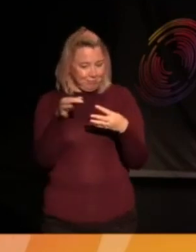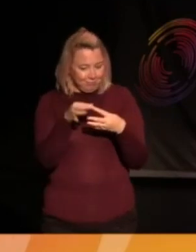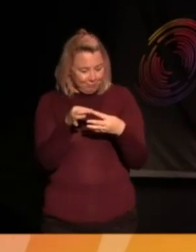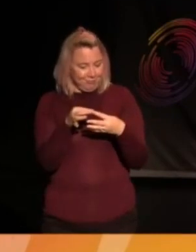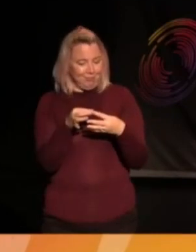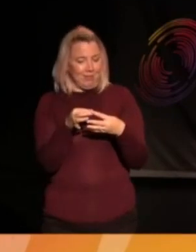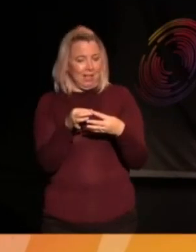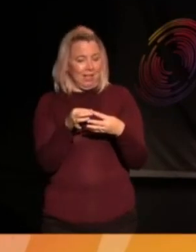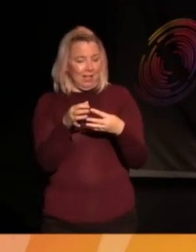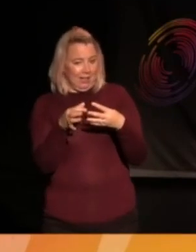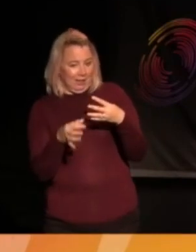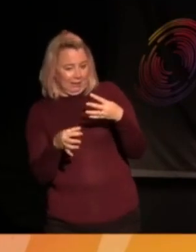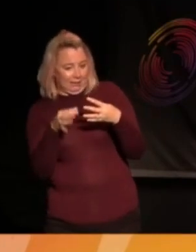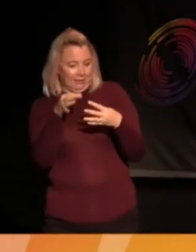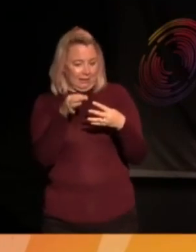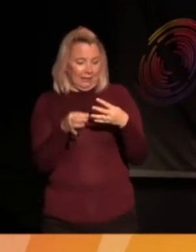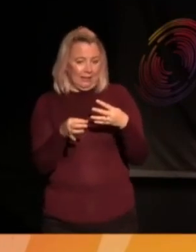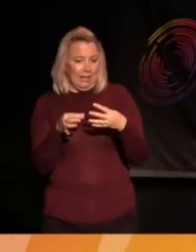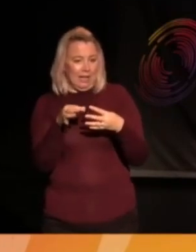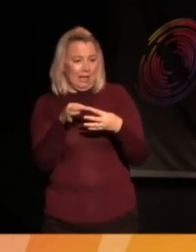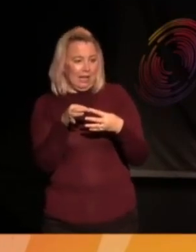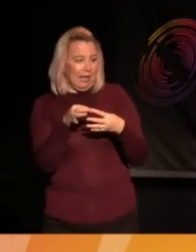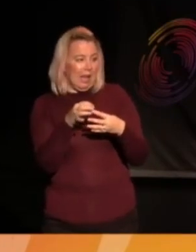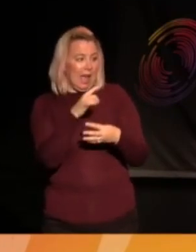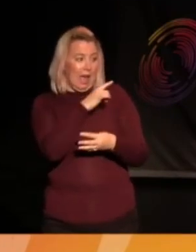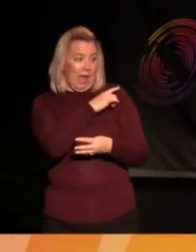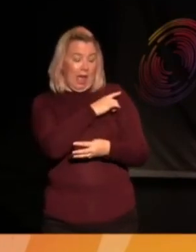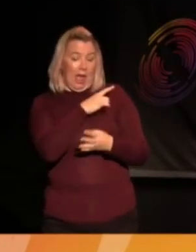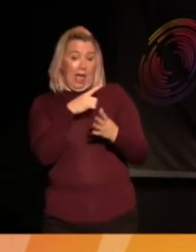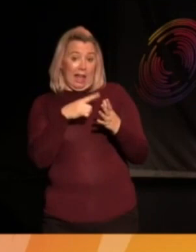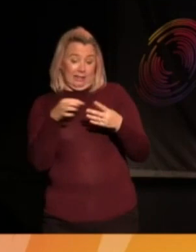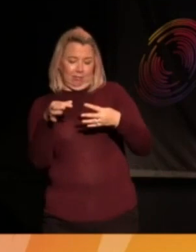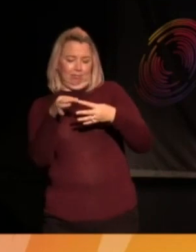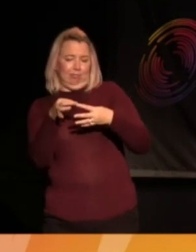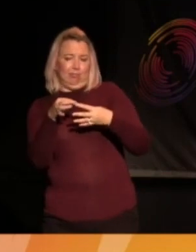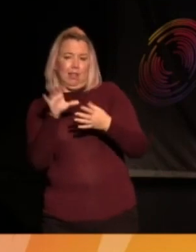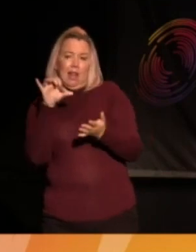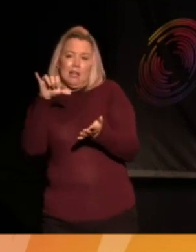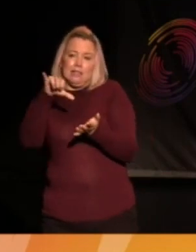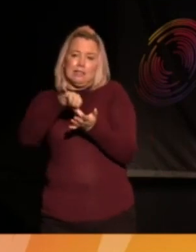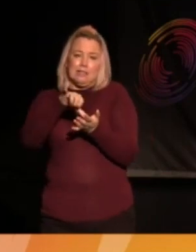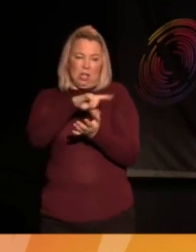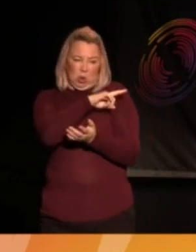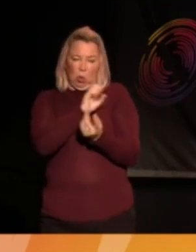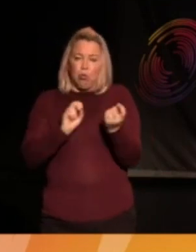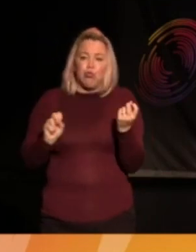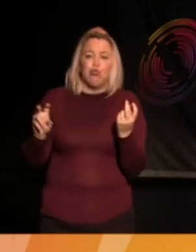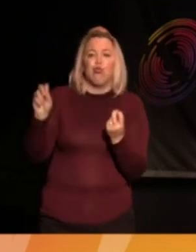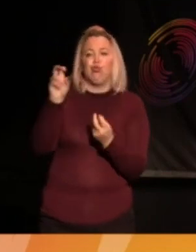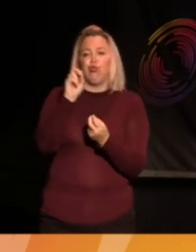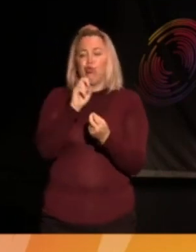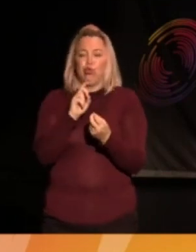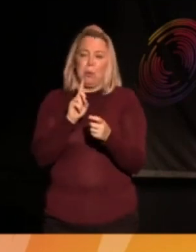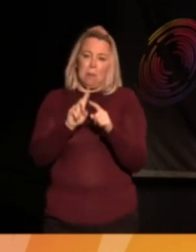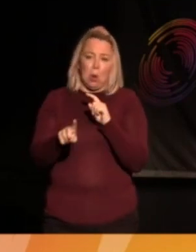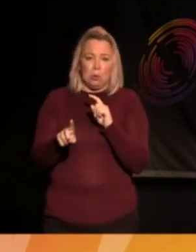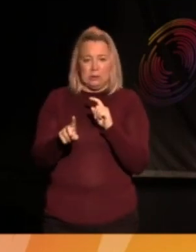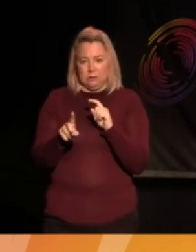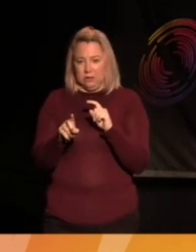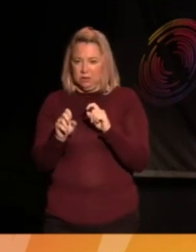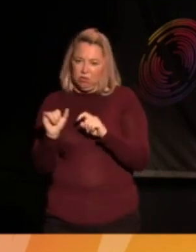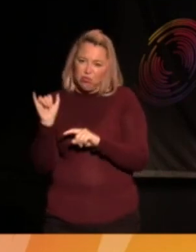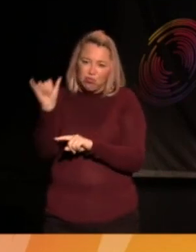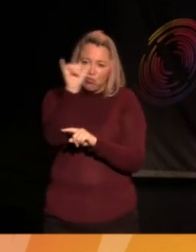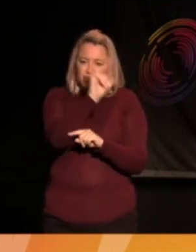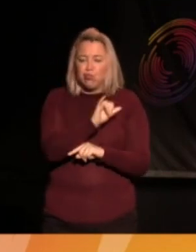Okay, a city, Andy, is there any city that you would, I mean, you've probably globally trotted maybe more than any of us, I don't know. So